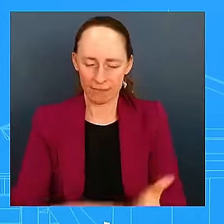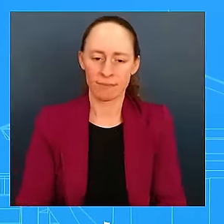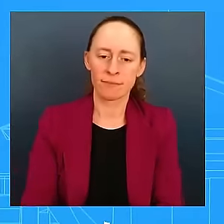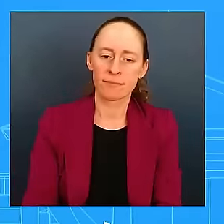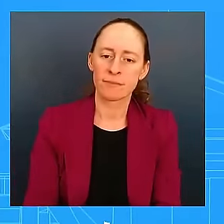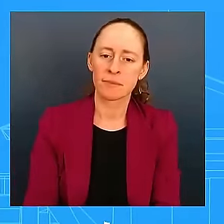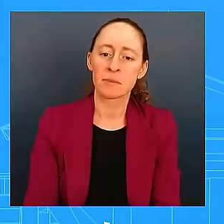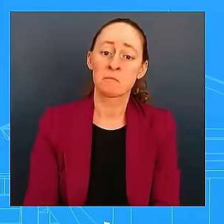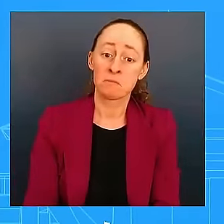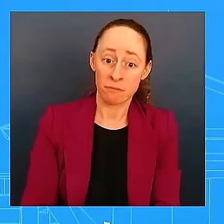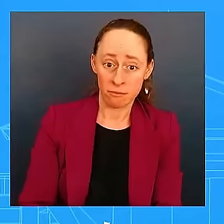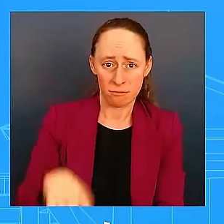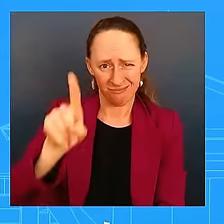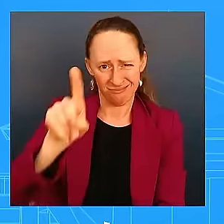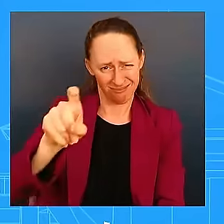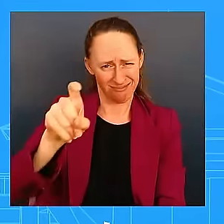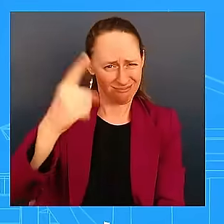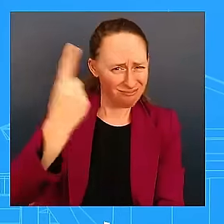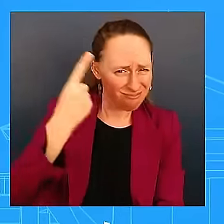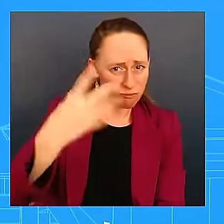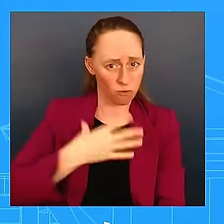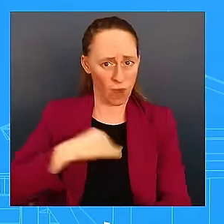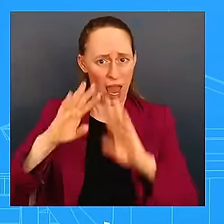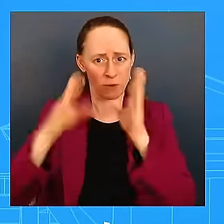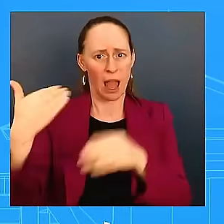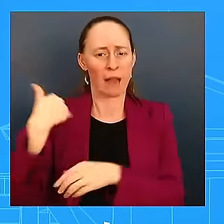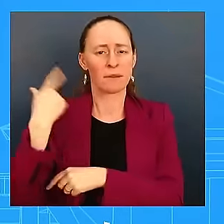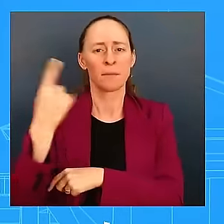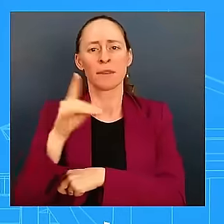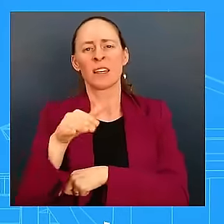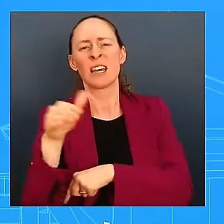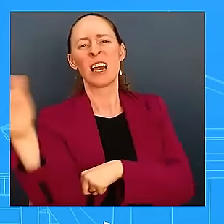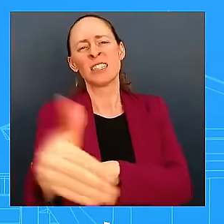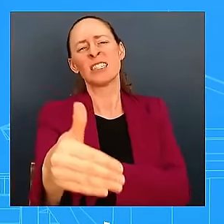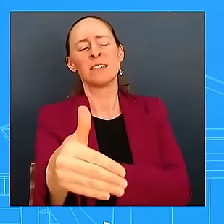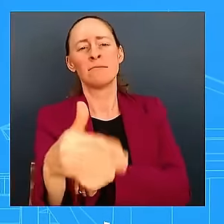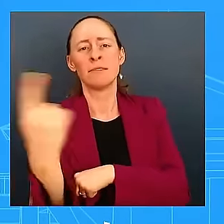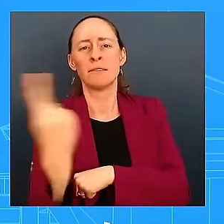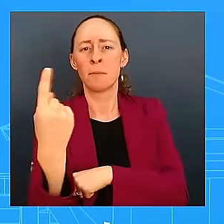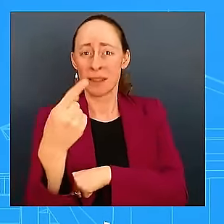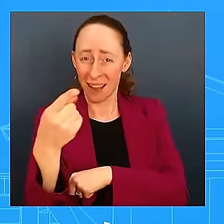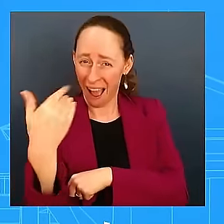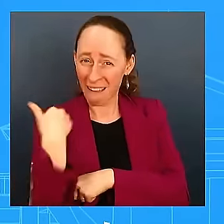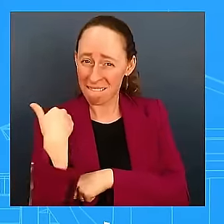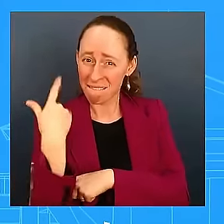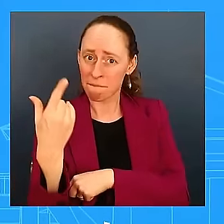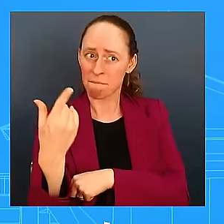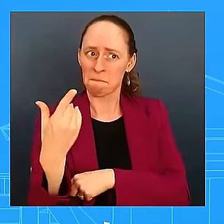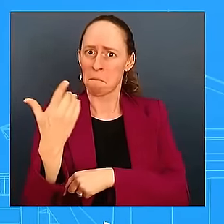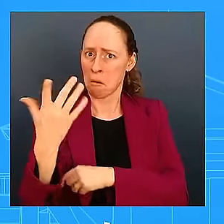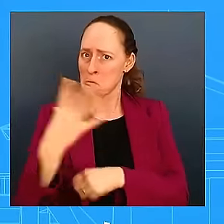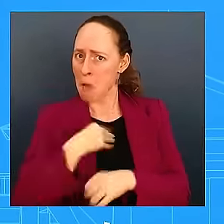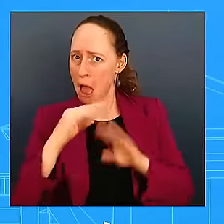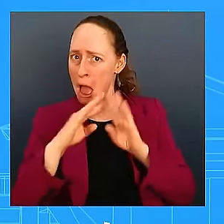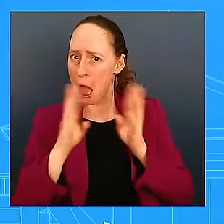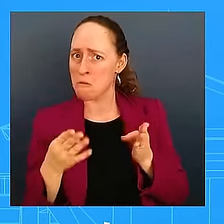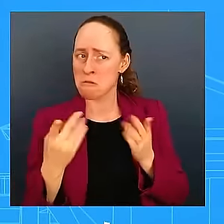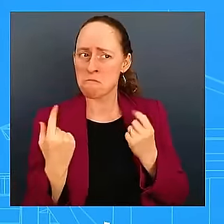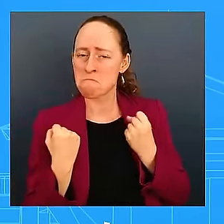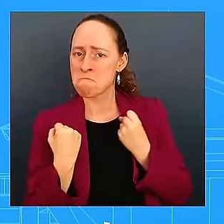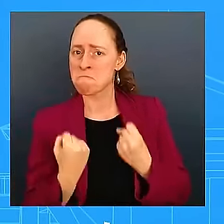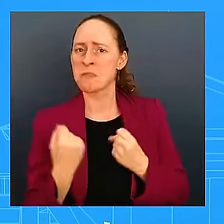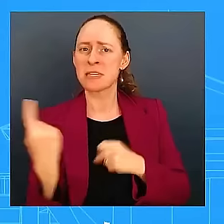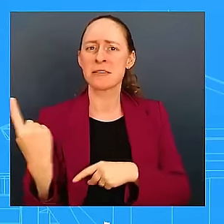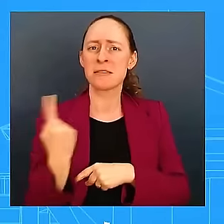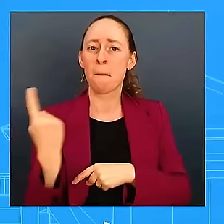go to a wider war. We're trying to prevent a wider war. That is what we've been working towards for some time. And we have had these